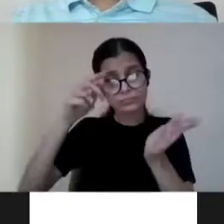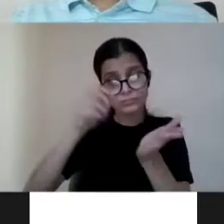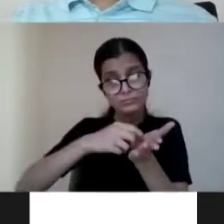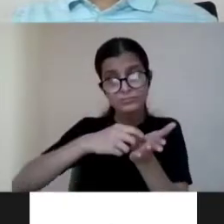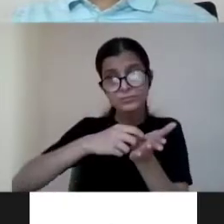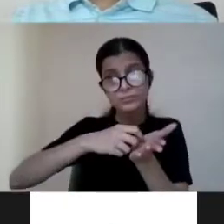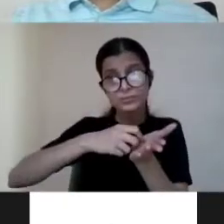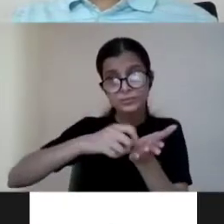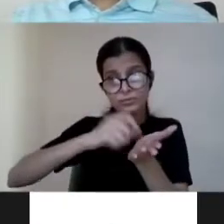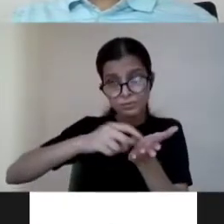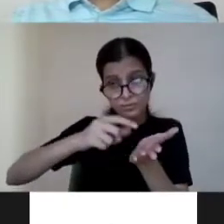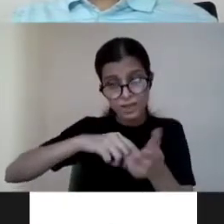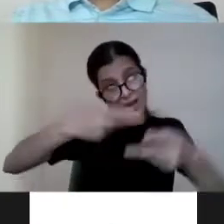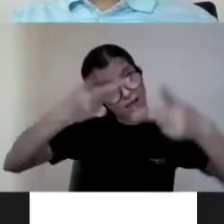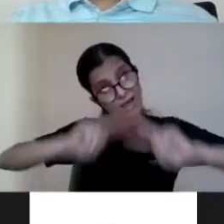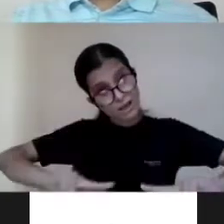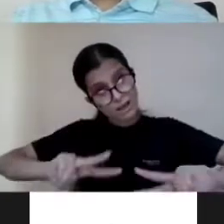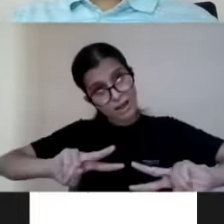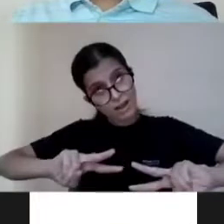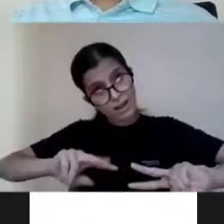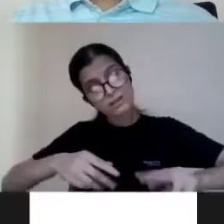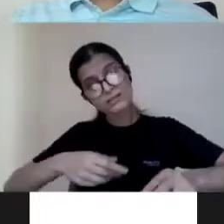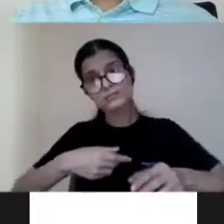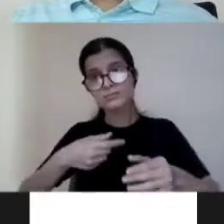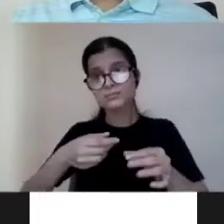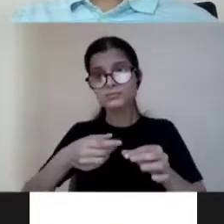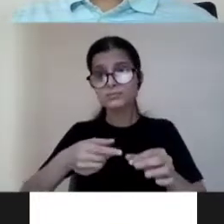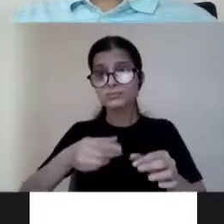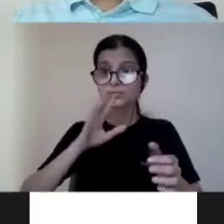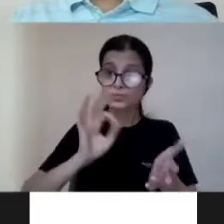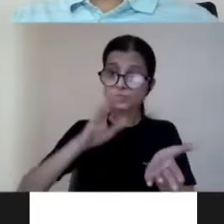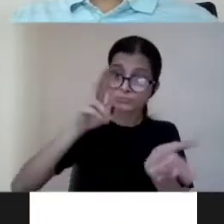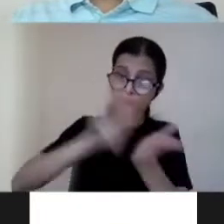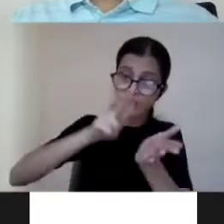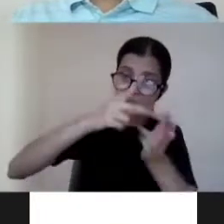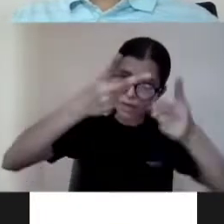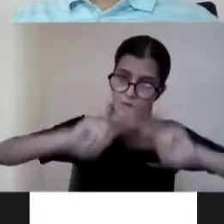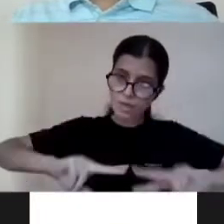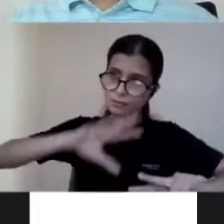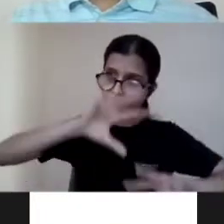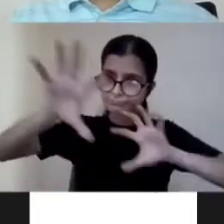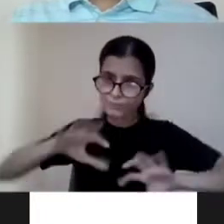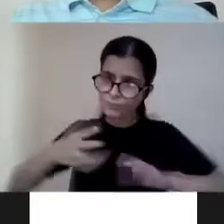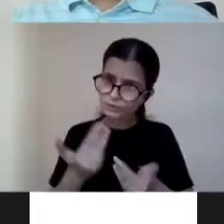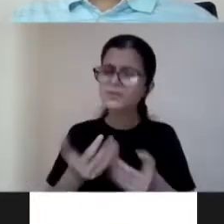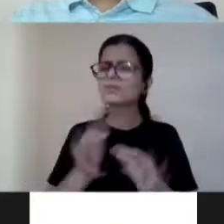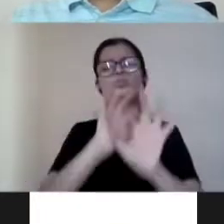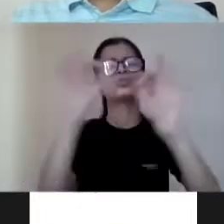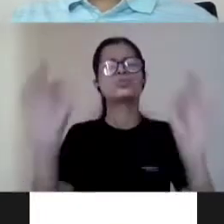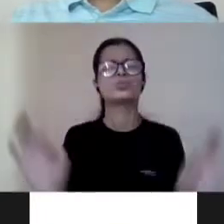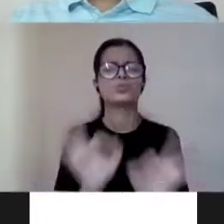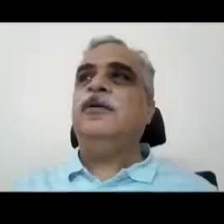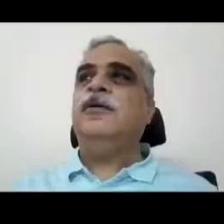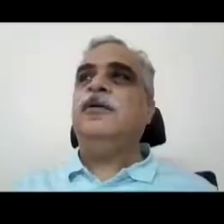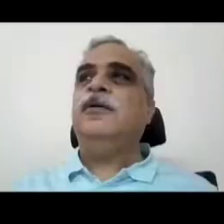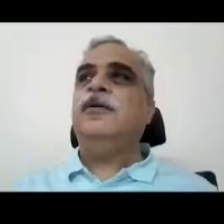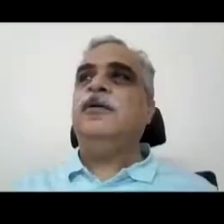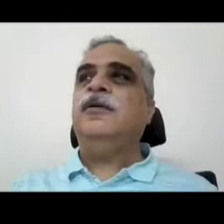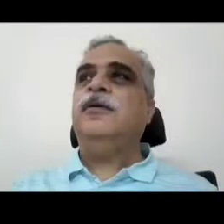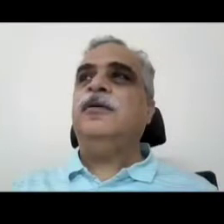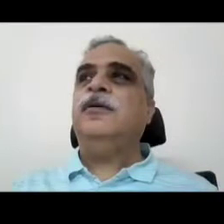into uh having that copyright in in a different country so it's it's a regional right